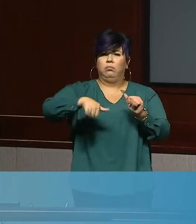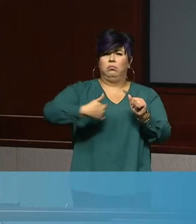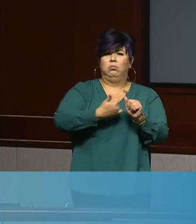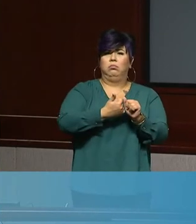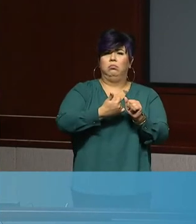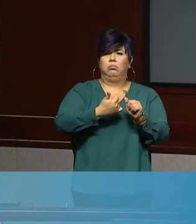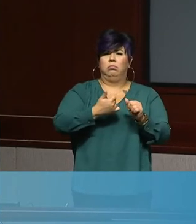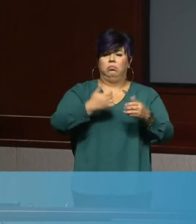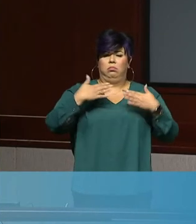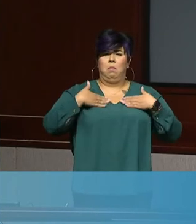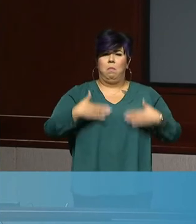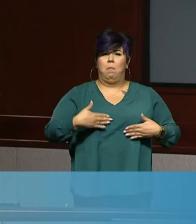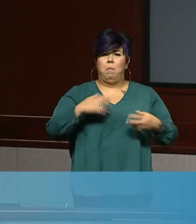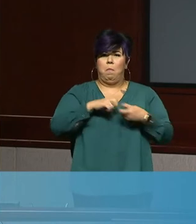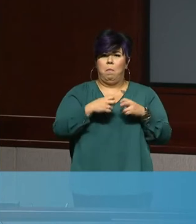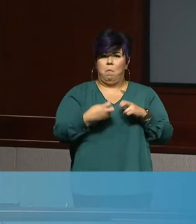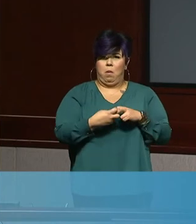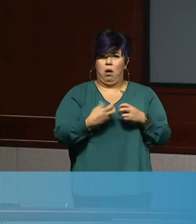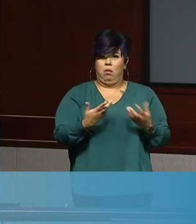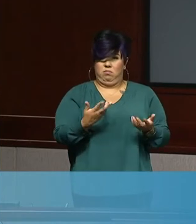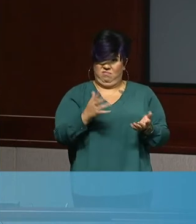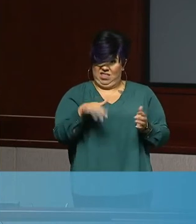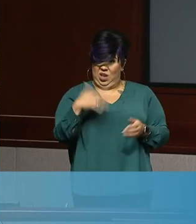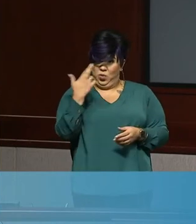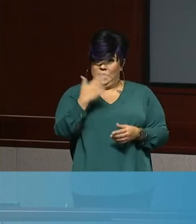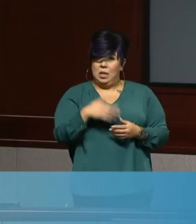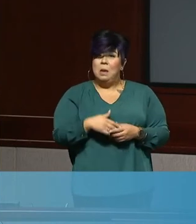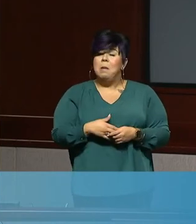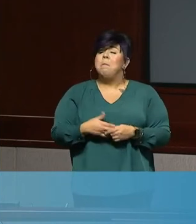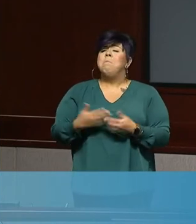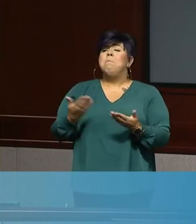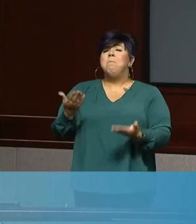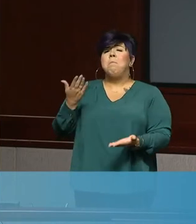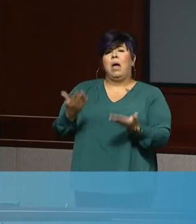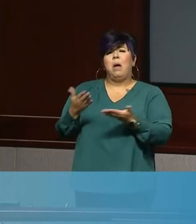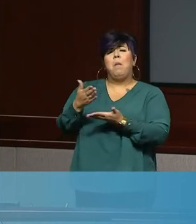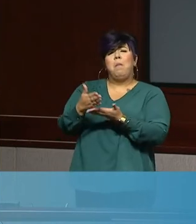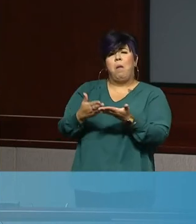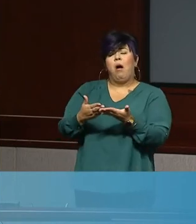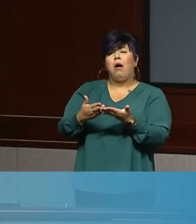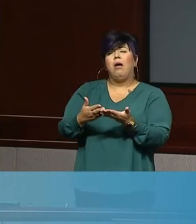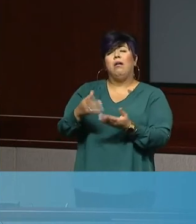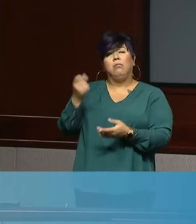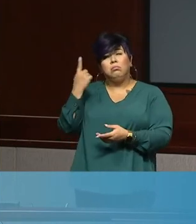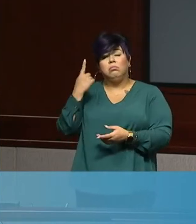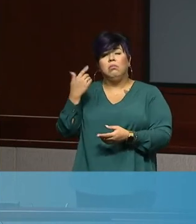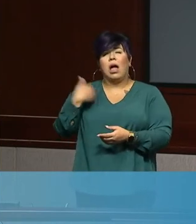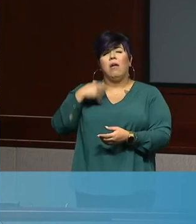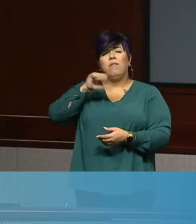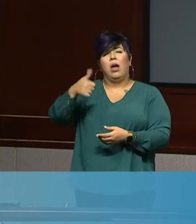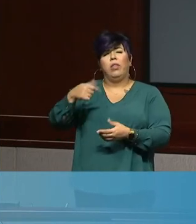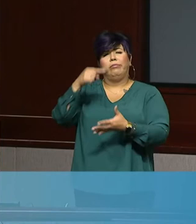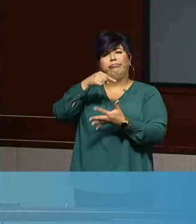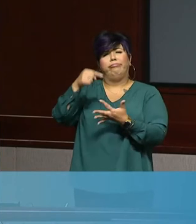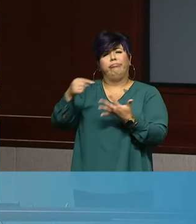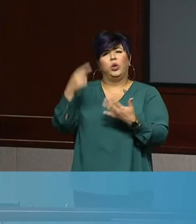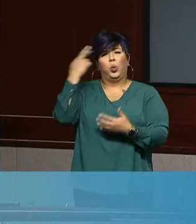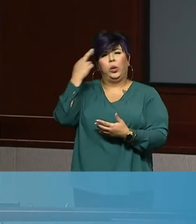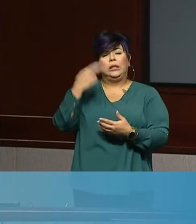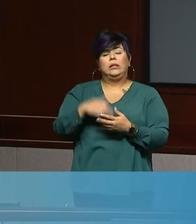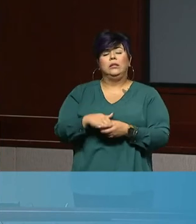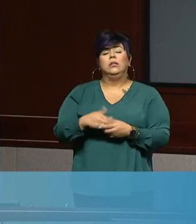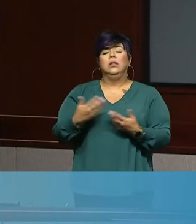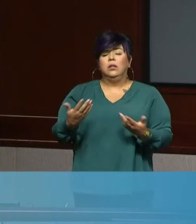huge contributing factor to COVID? Um, may be part of it. There are probably other things involved. Um, especially, you know, from a personal